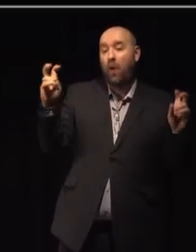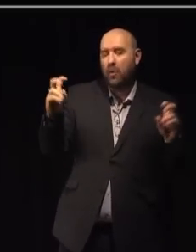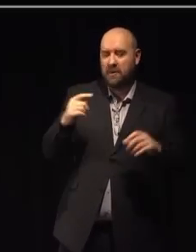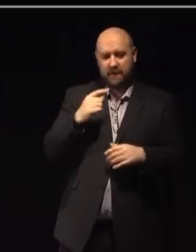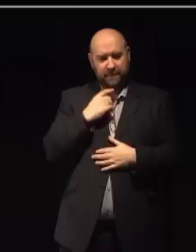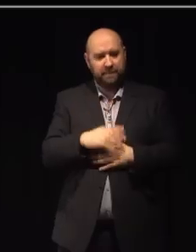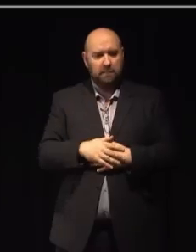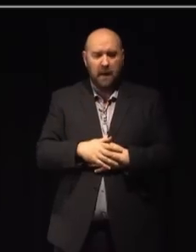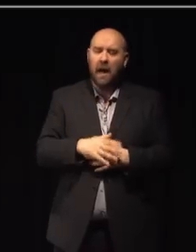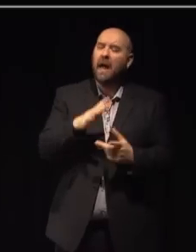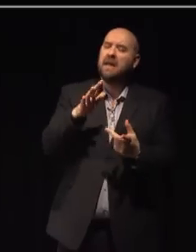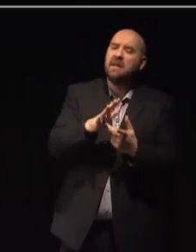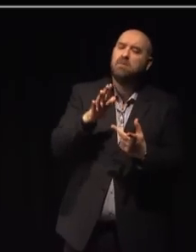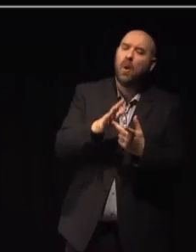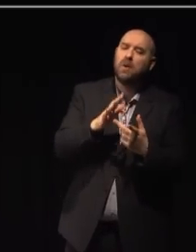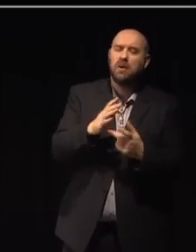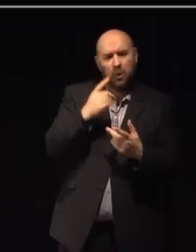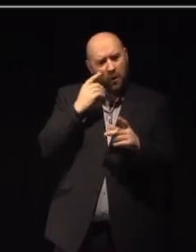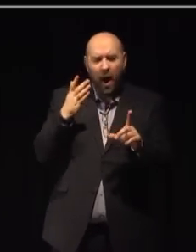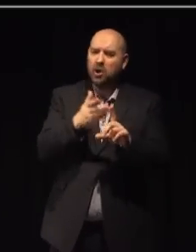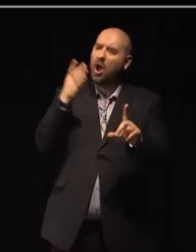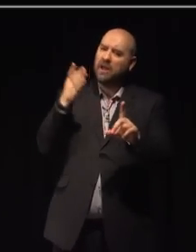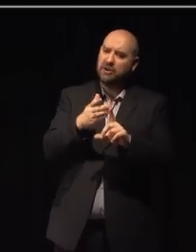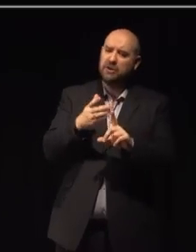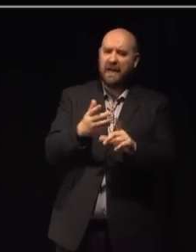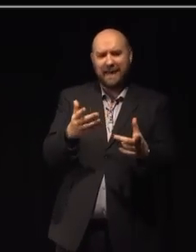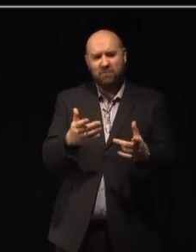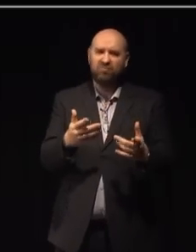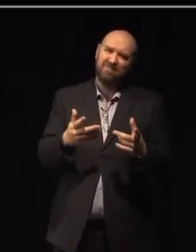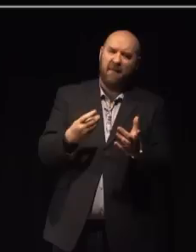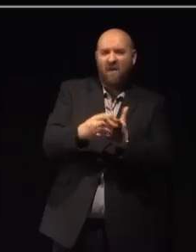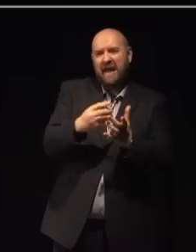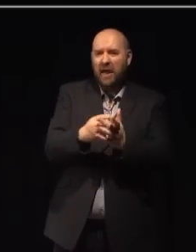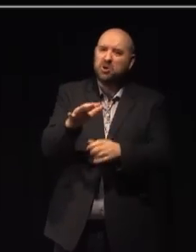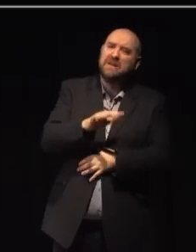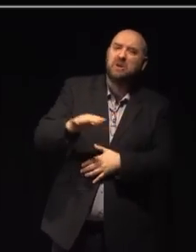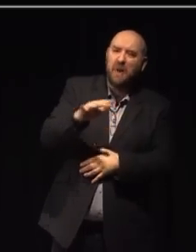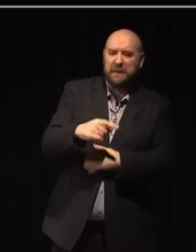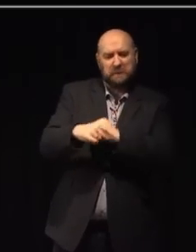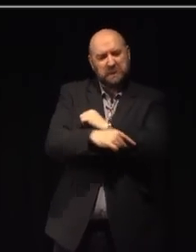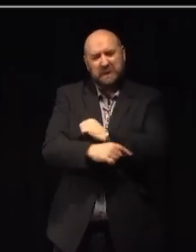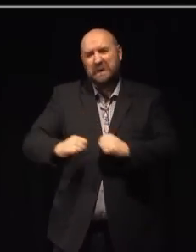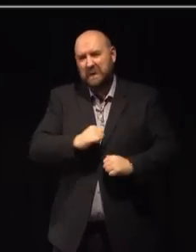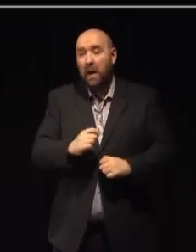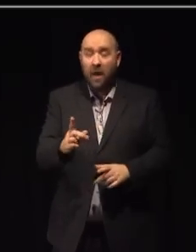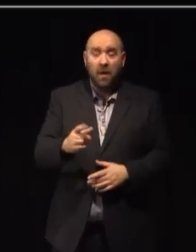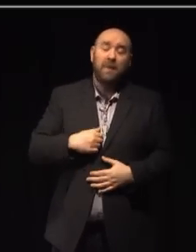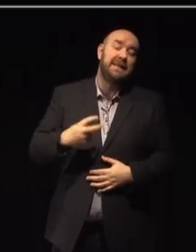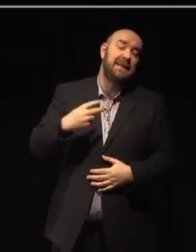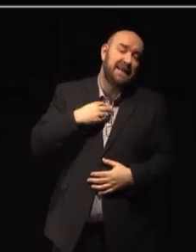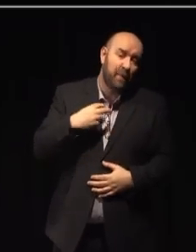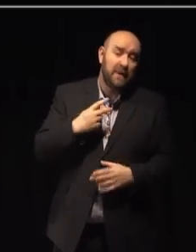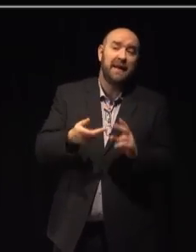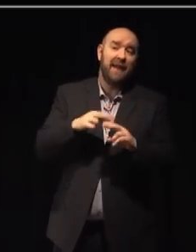while it is essential to acknowledge the prevailing financial climate, we would be disappointed if the Arts Council saw